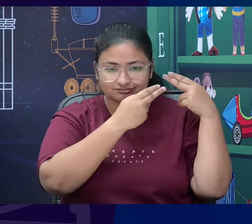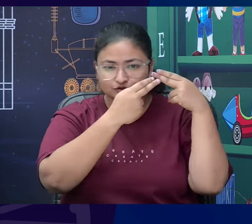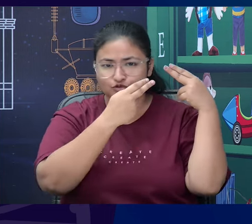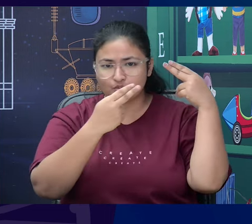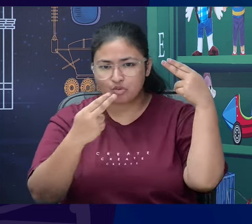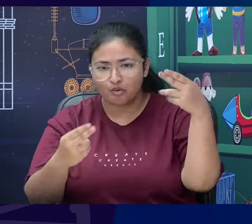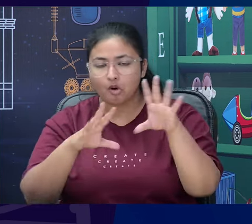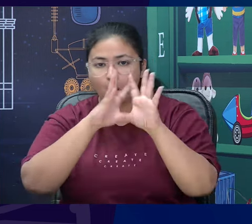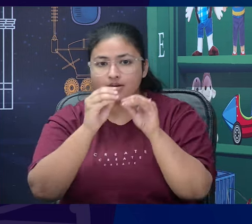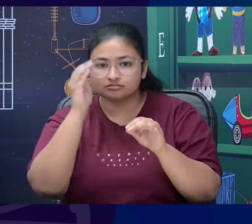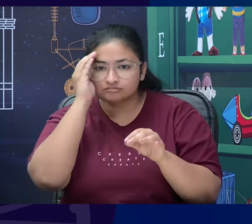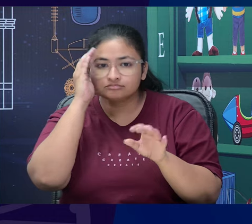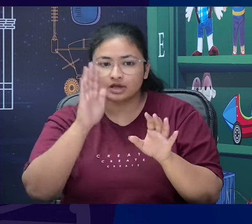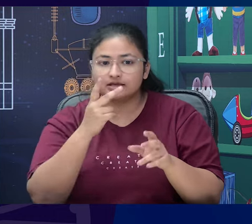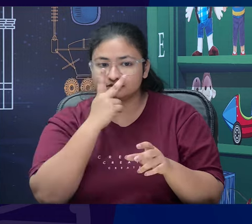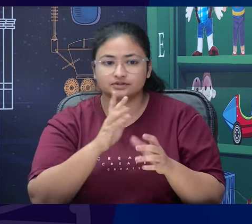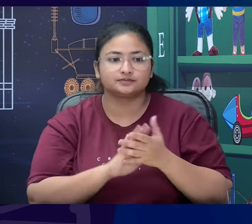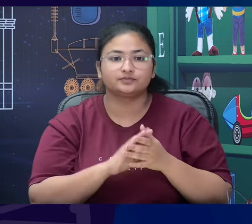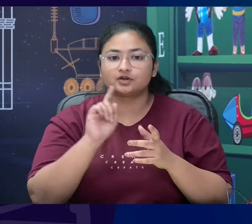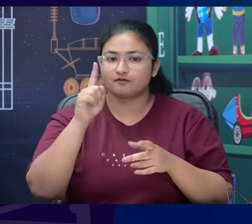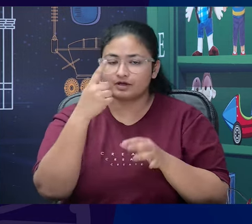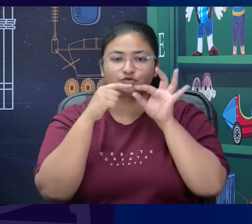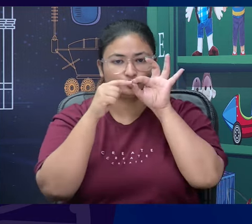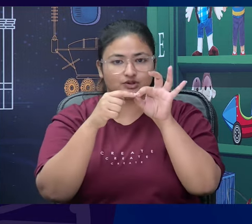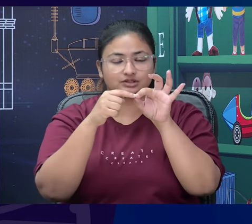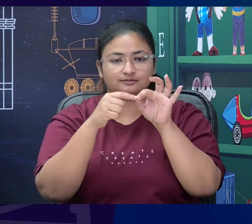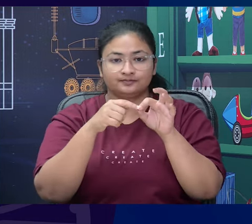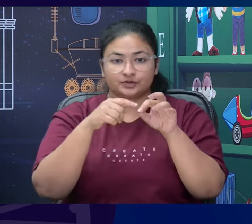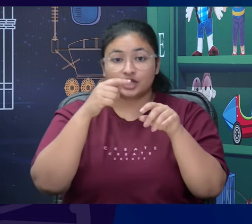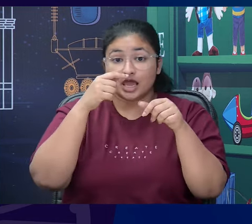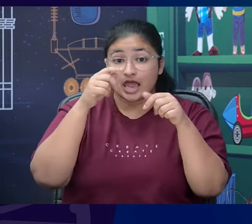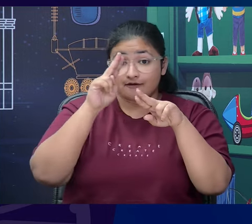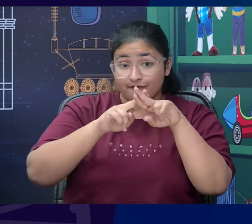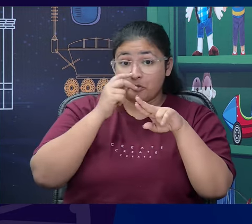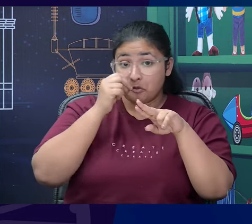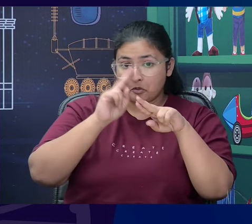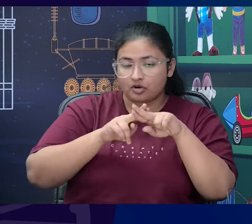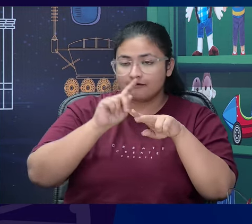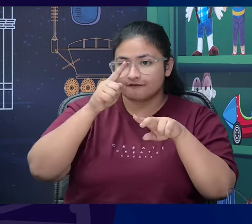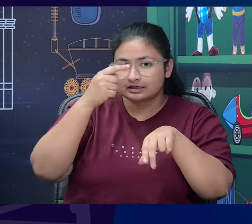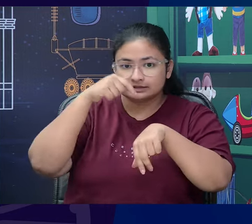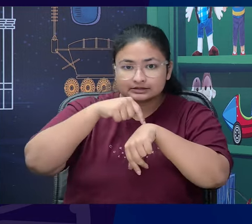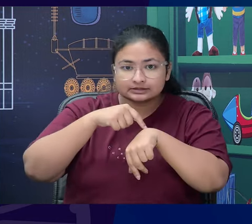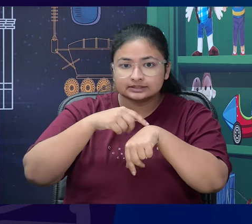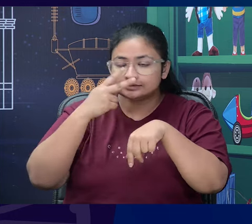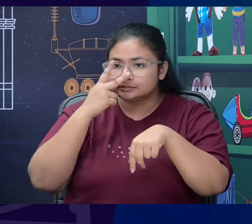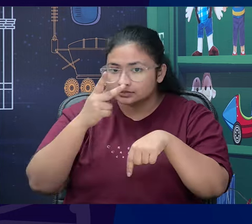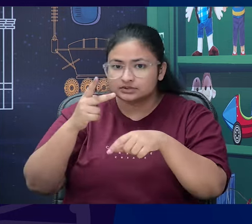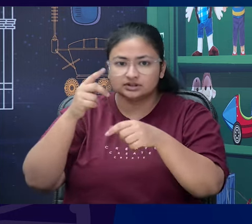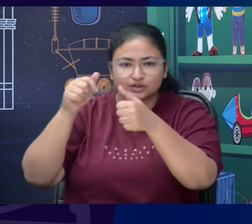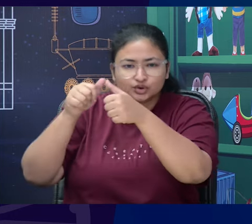first question is what was Fowler's first impression of Ausubal? So, students you have your choices right there